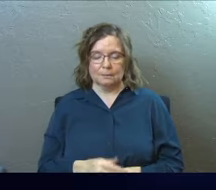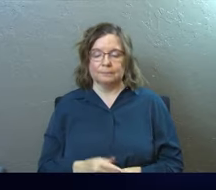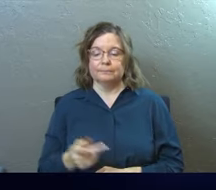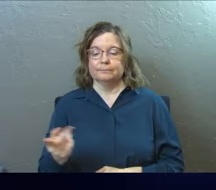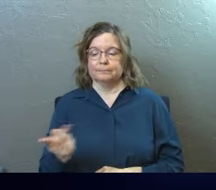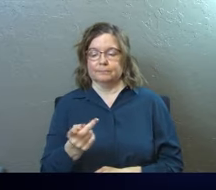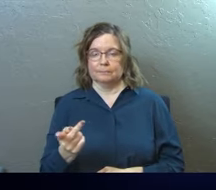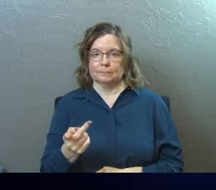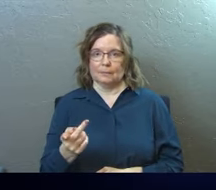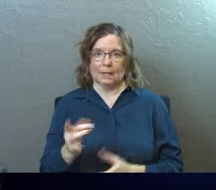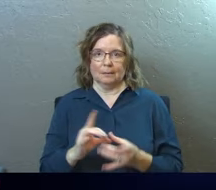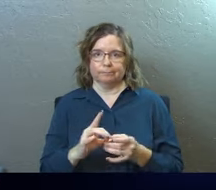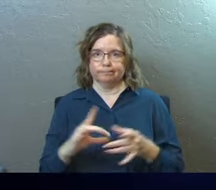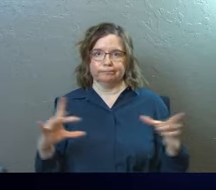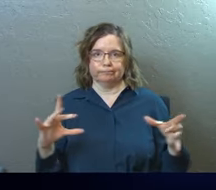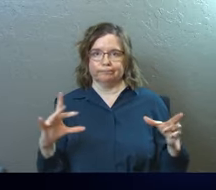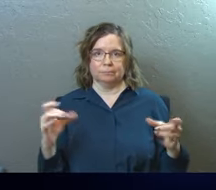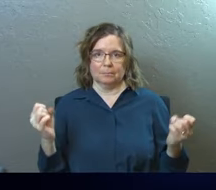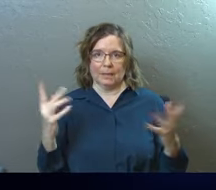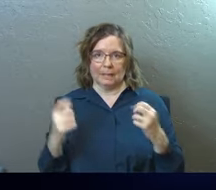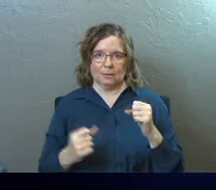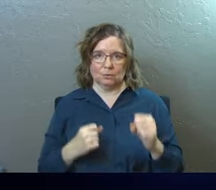And they had been broken for years.